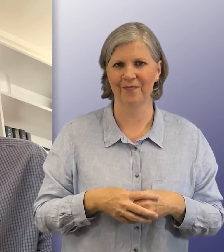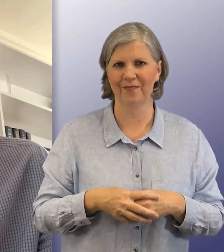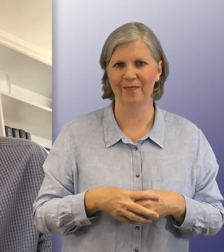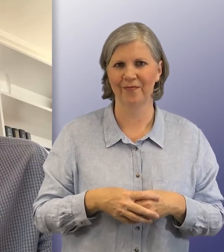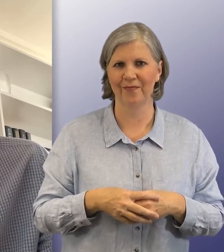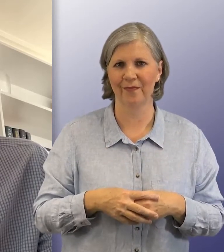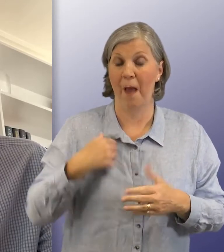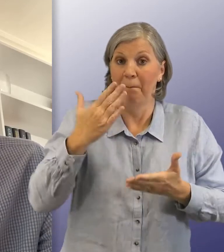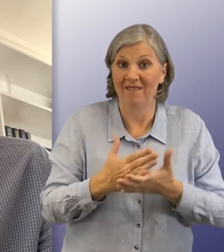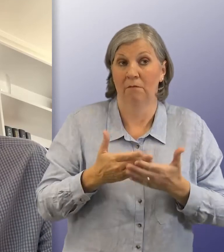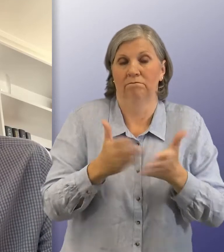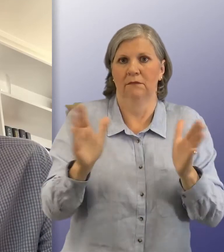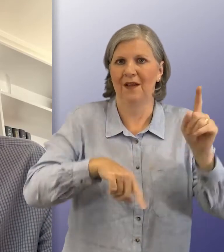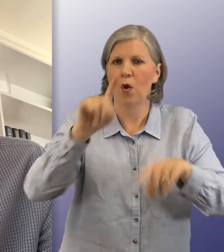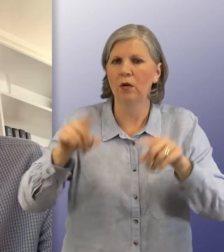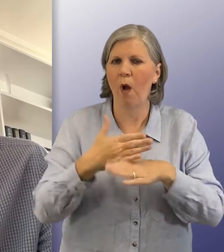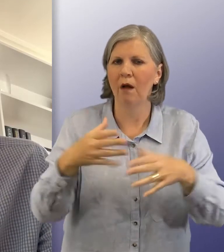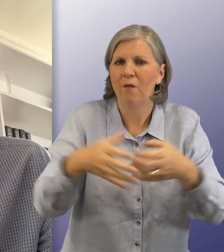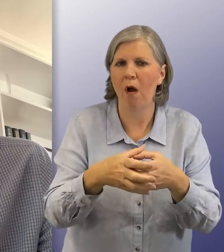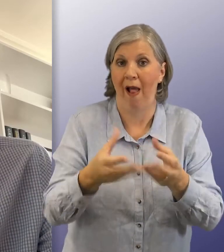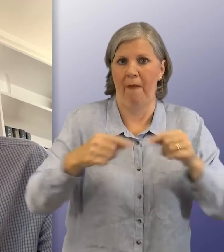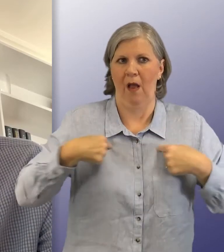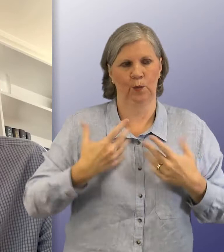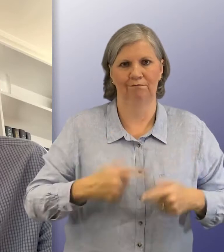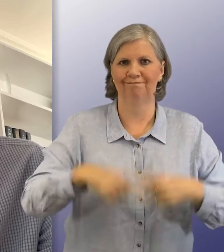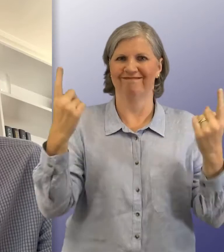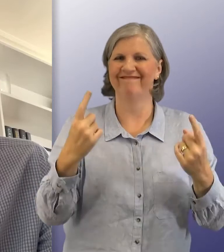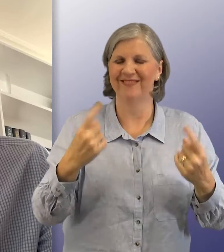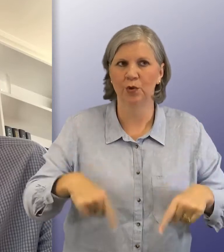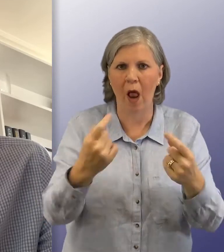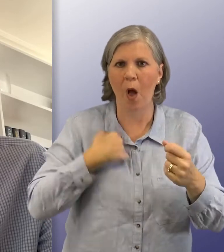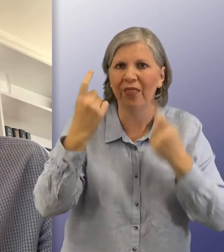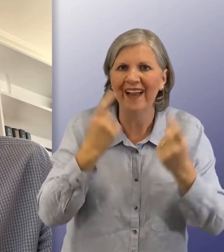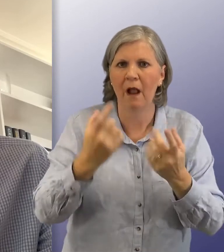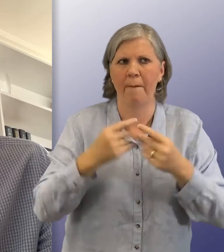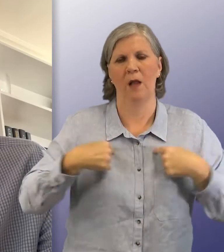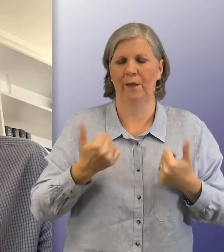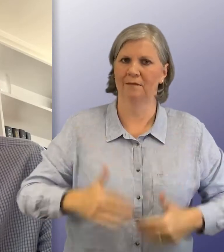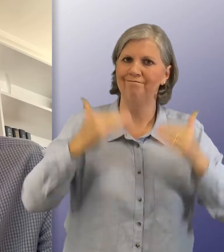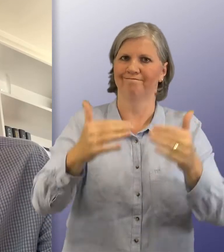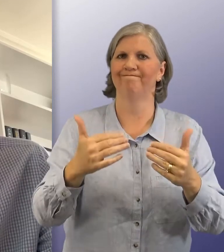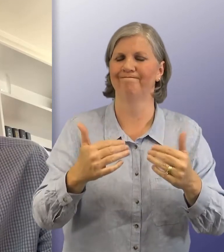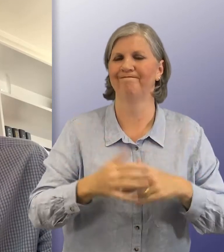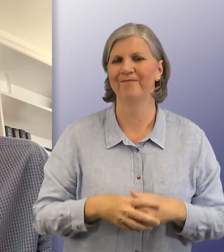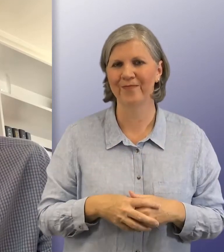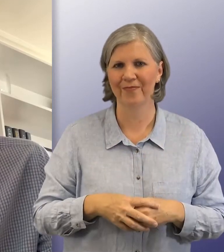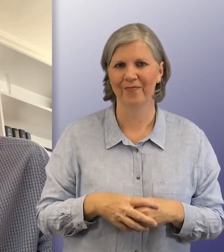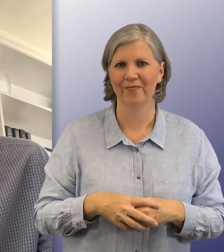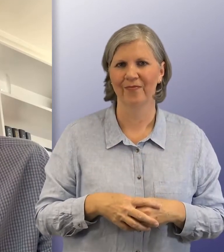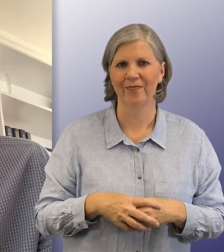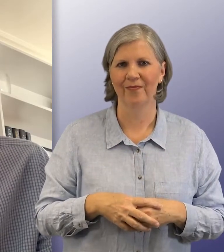I believe a more diverse workforce will help us do things differently, challenge our thinking and help us to do things better.